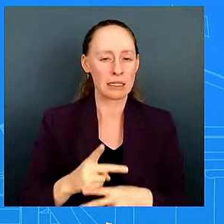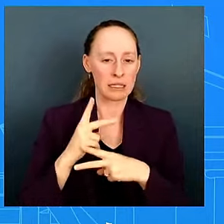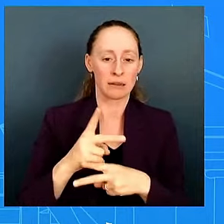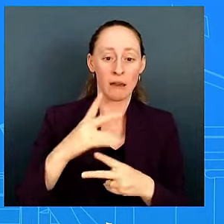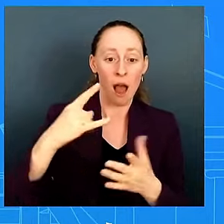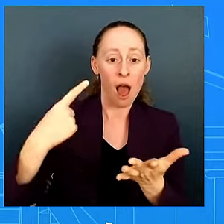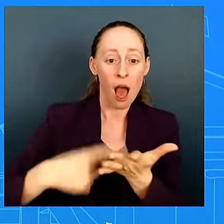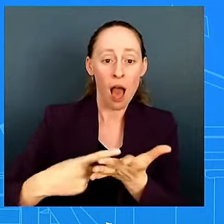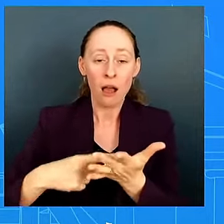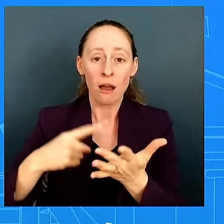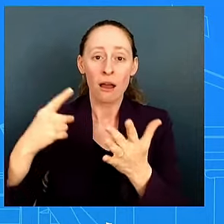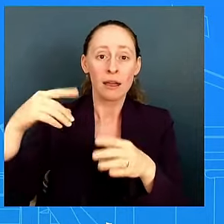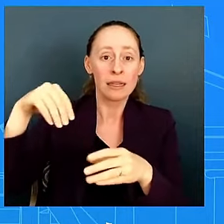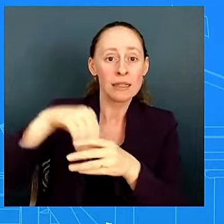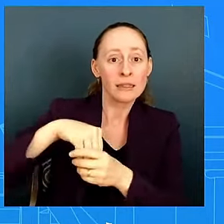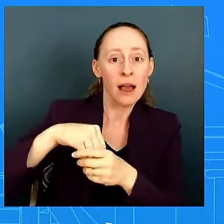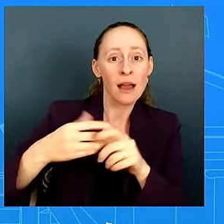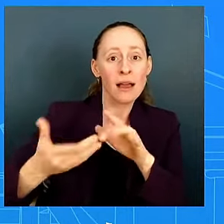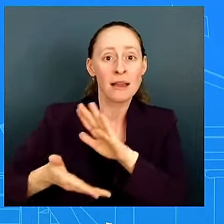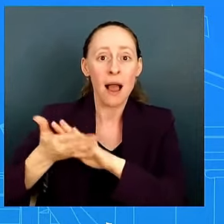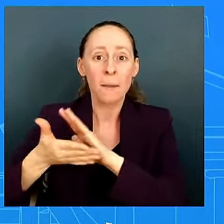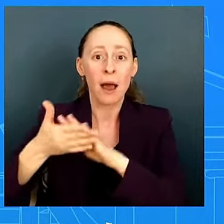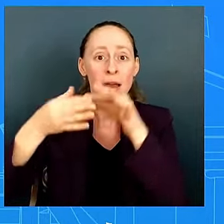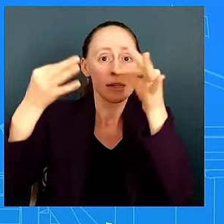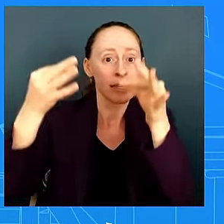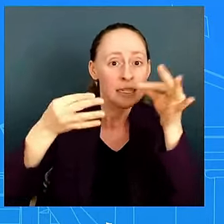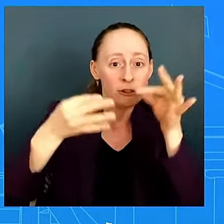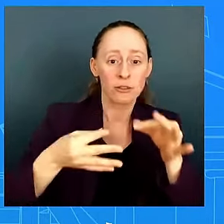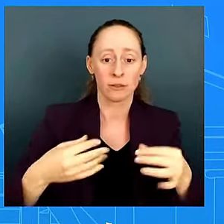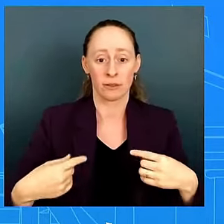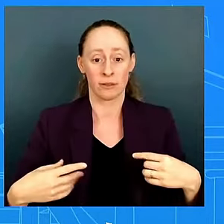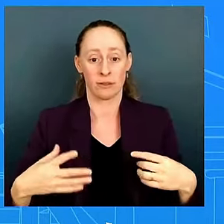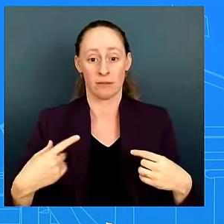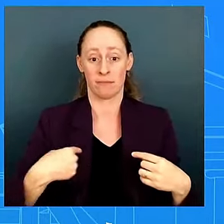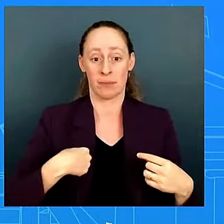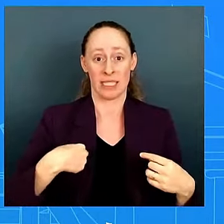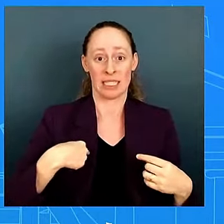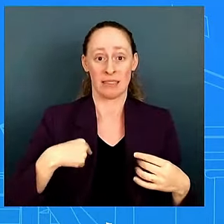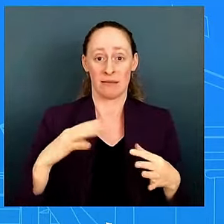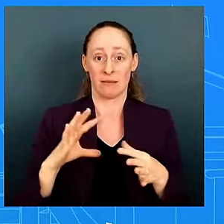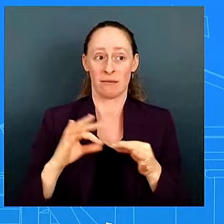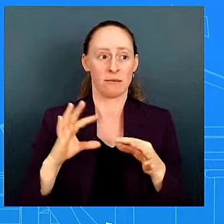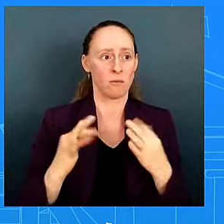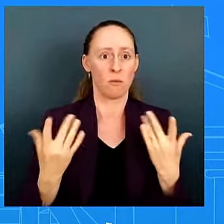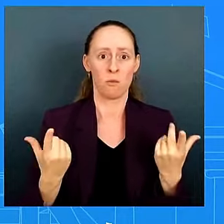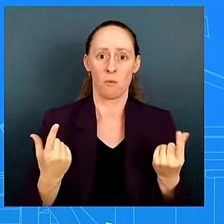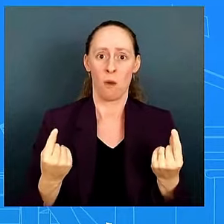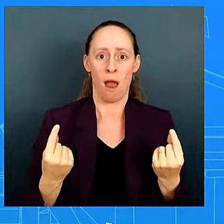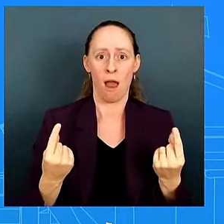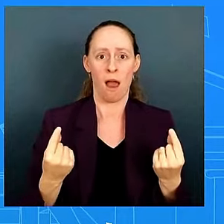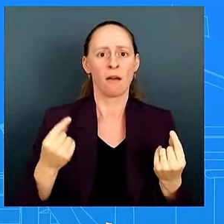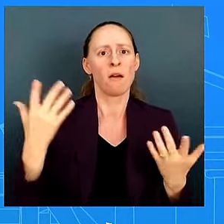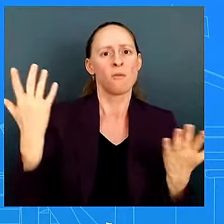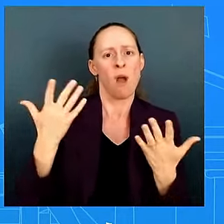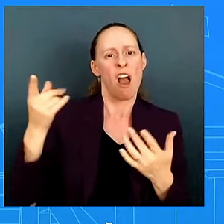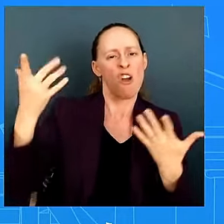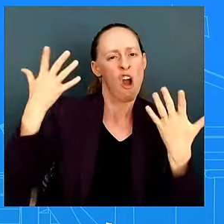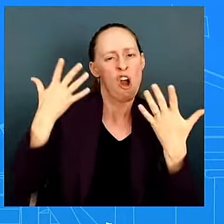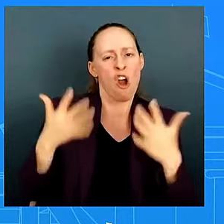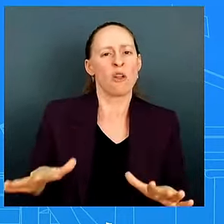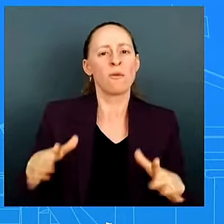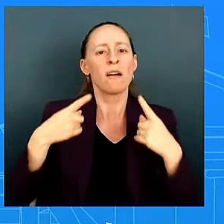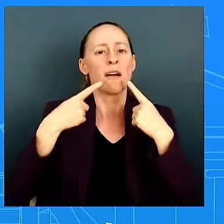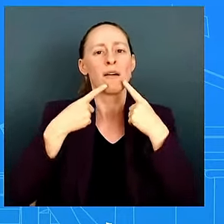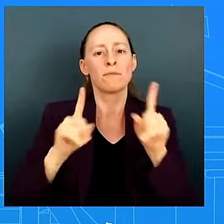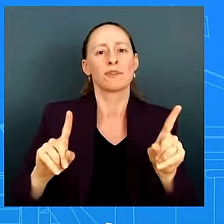answer what i can speak to is the president's record what i can speak to what he's been able to accomplish and the things that he's been able